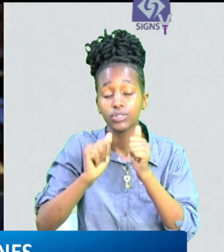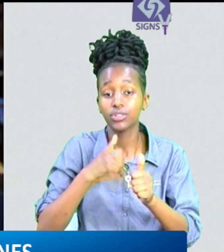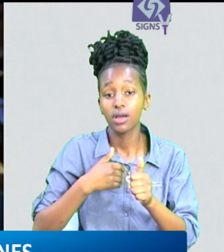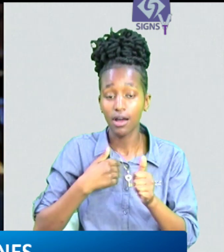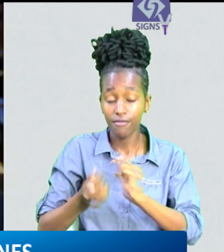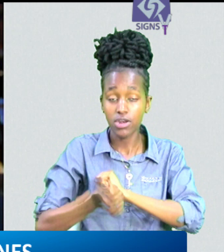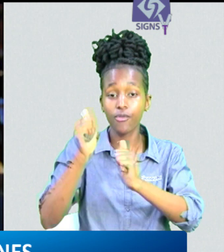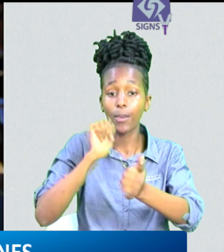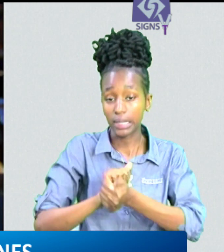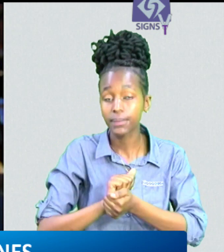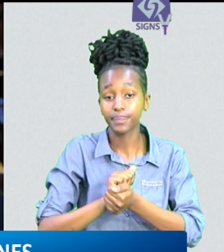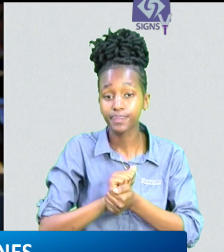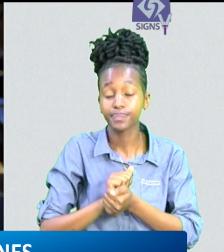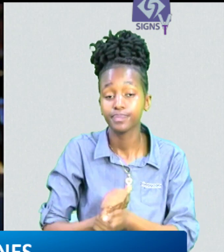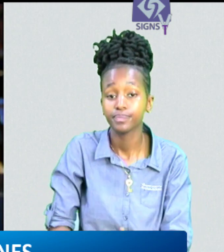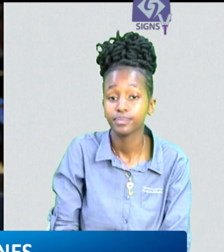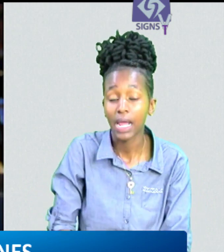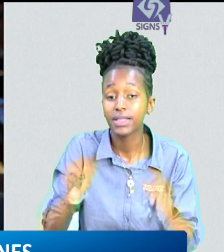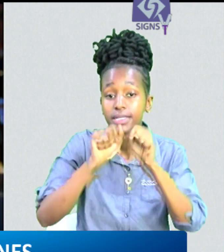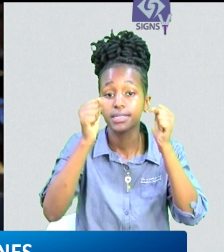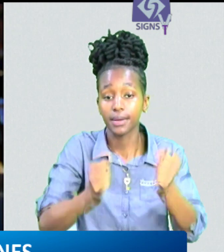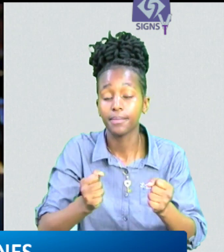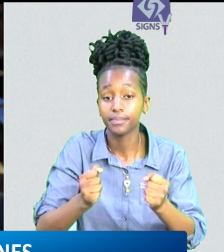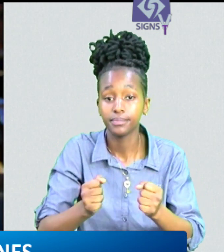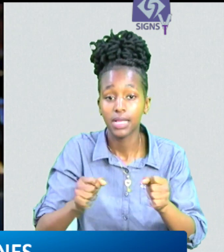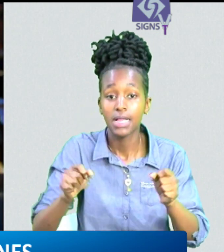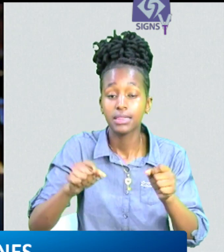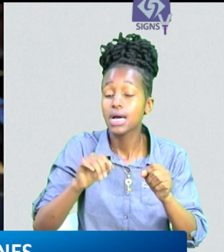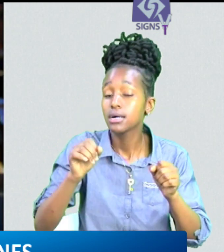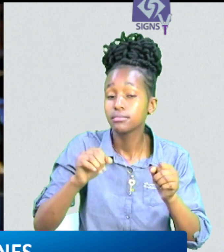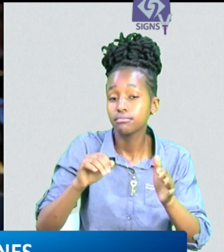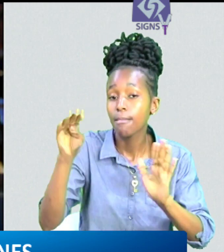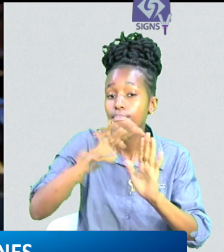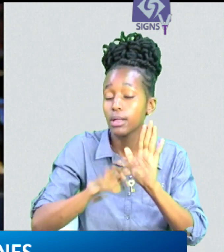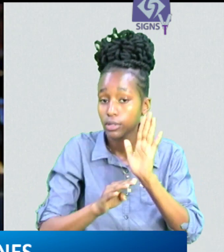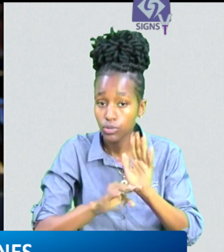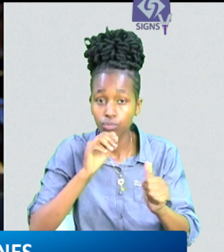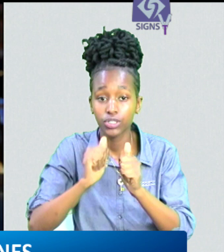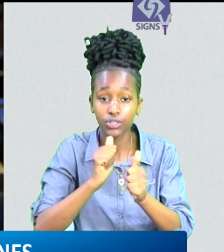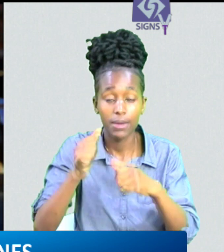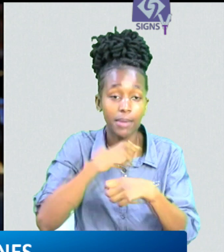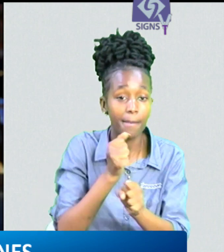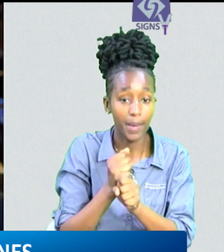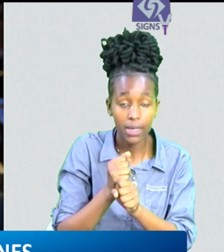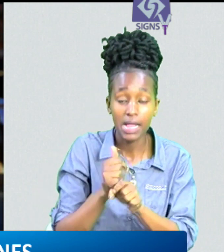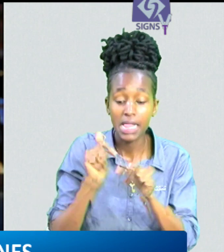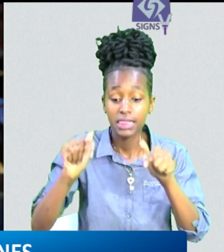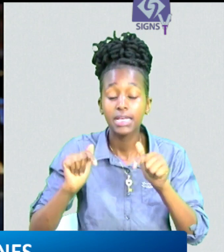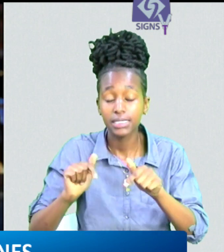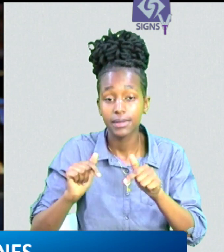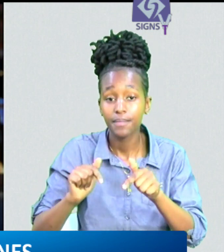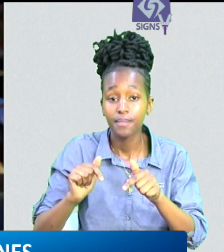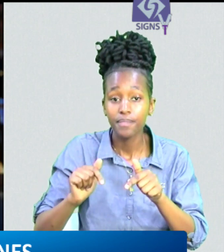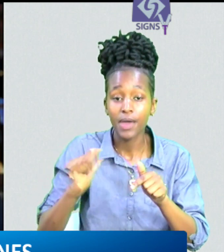thus wasted the declaration is silent about reforming the system the